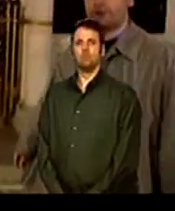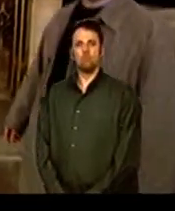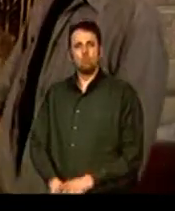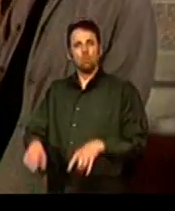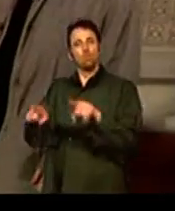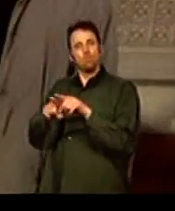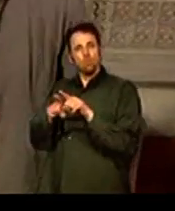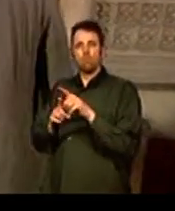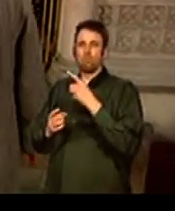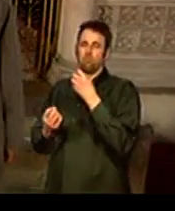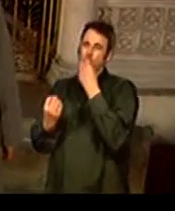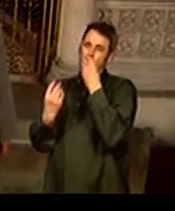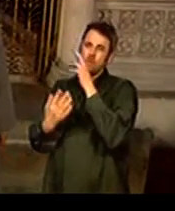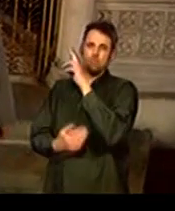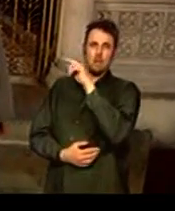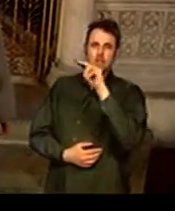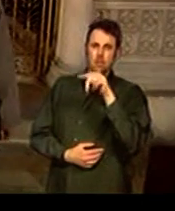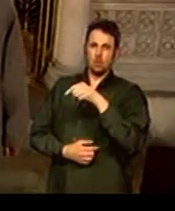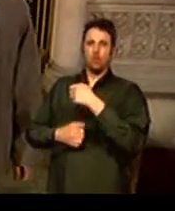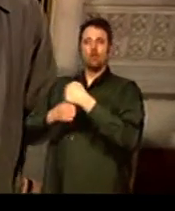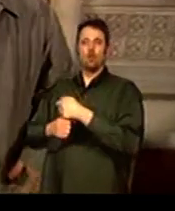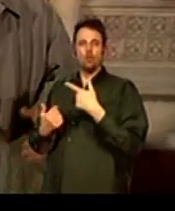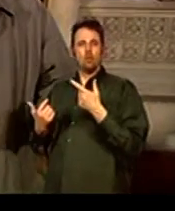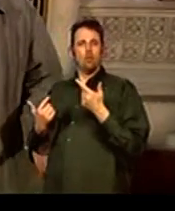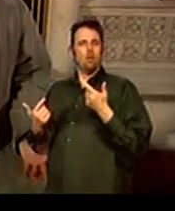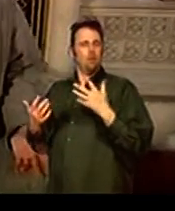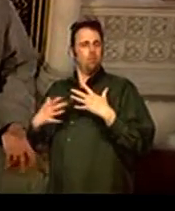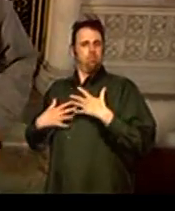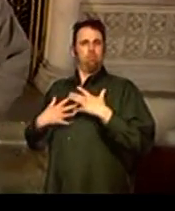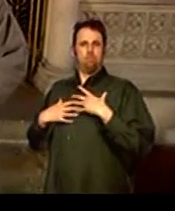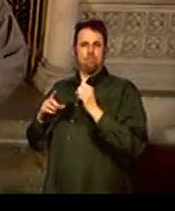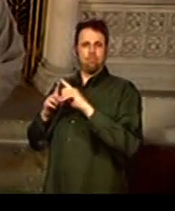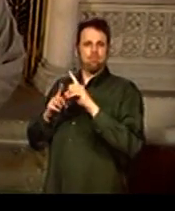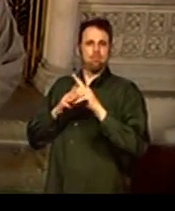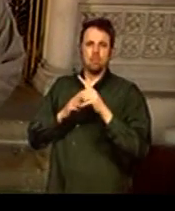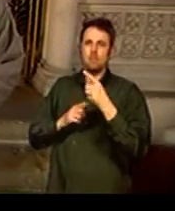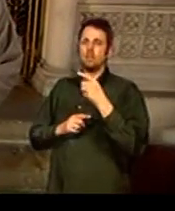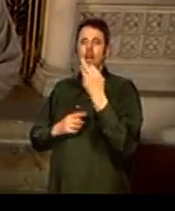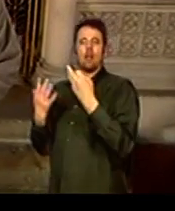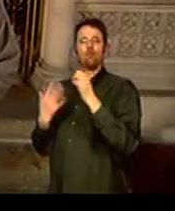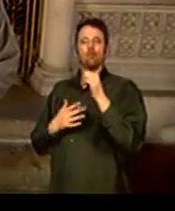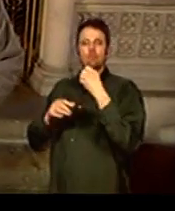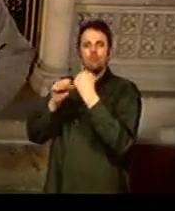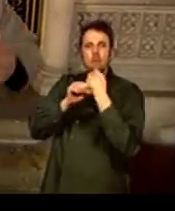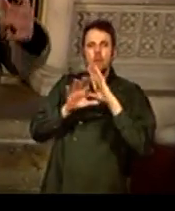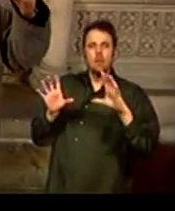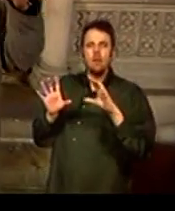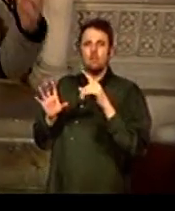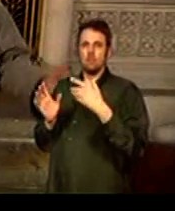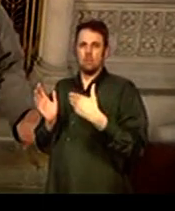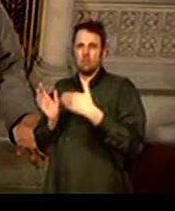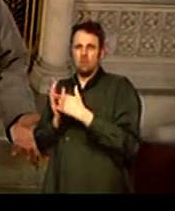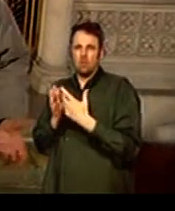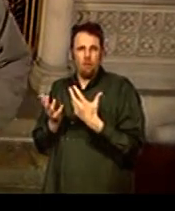As well as being beautifully painted, this church has the most extraordinary array of Victorian sculpture, which becomes